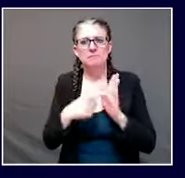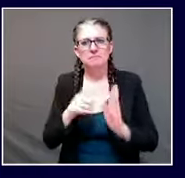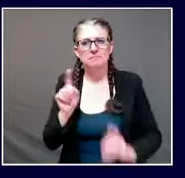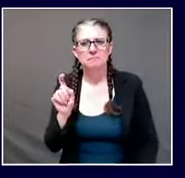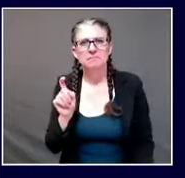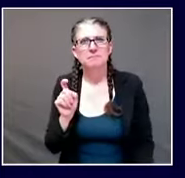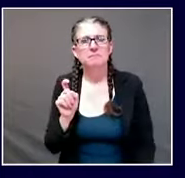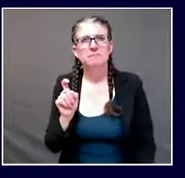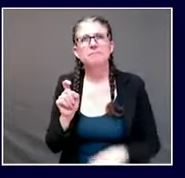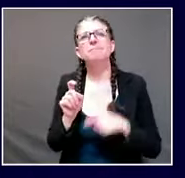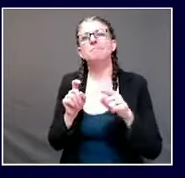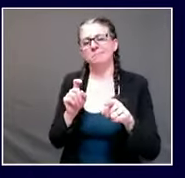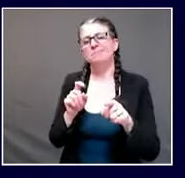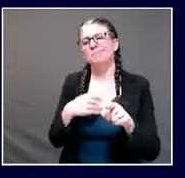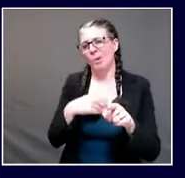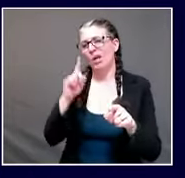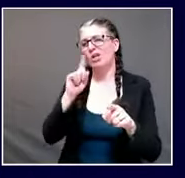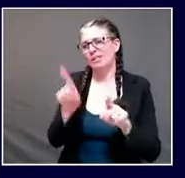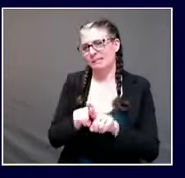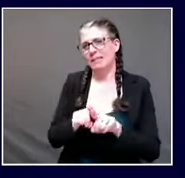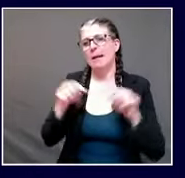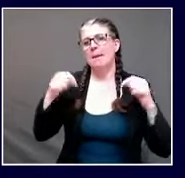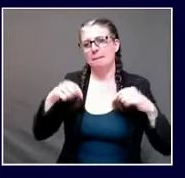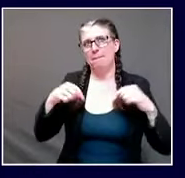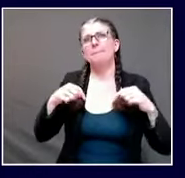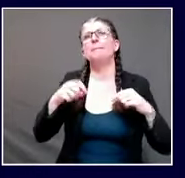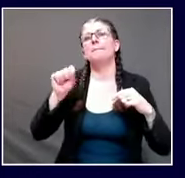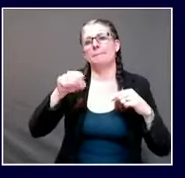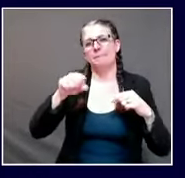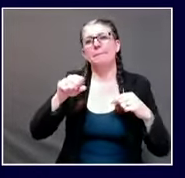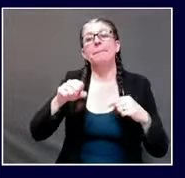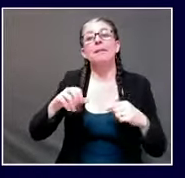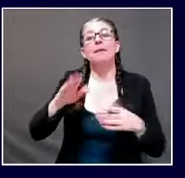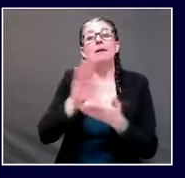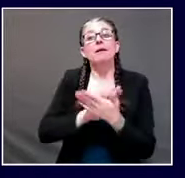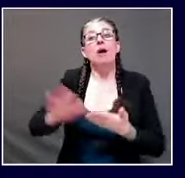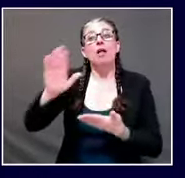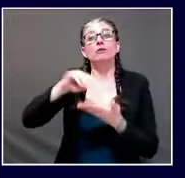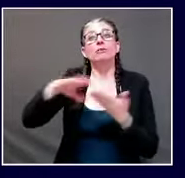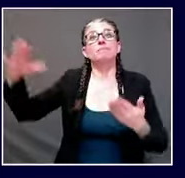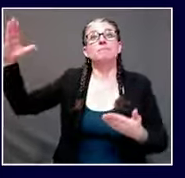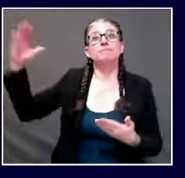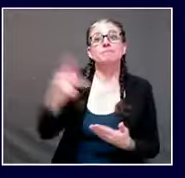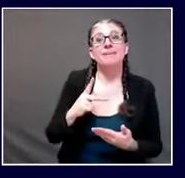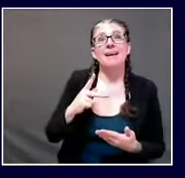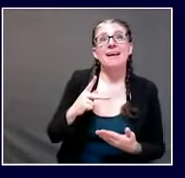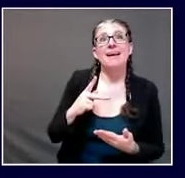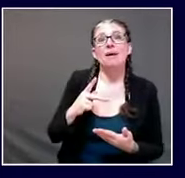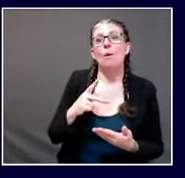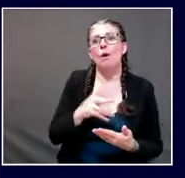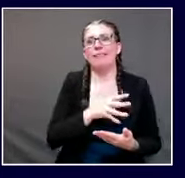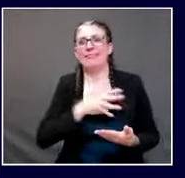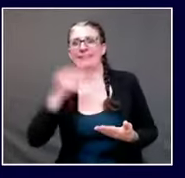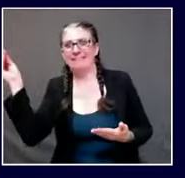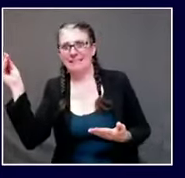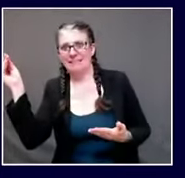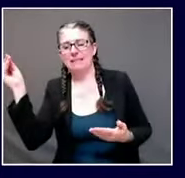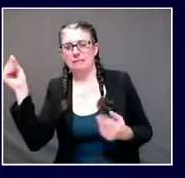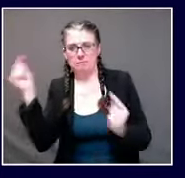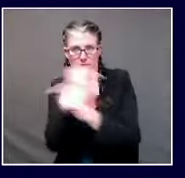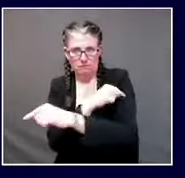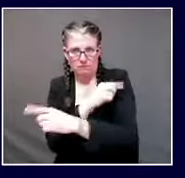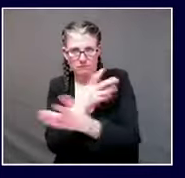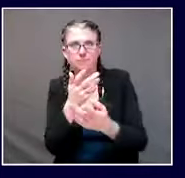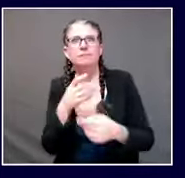around college is kind of a journey for the semester people potentially traveling for the holidays even though we continue to